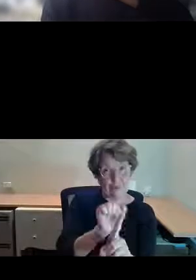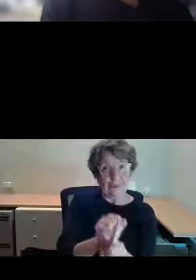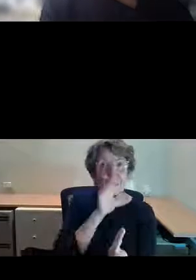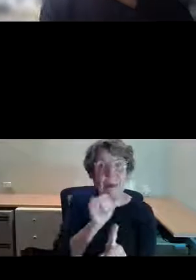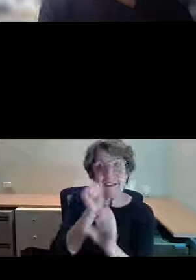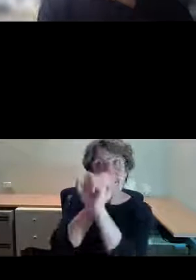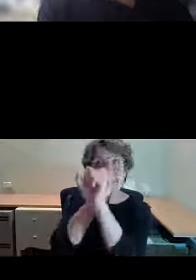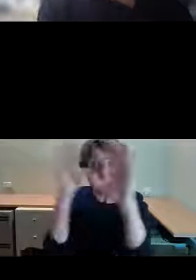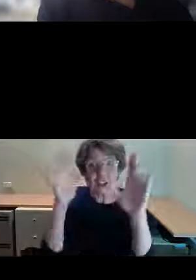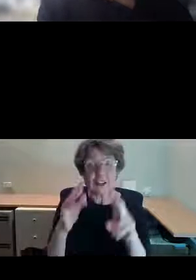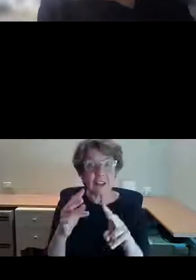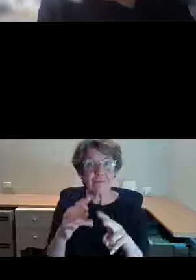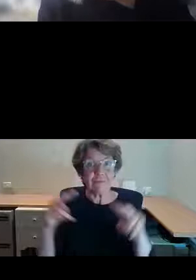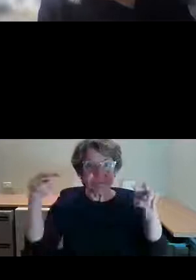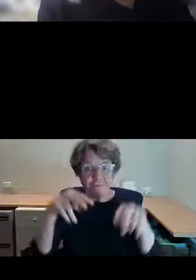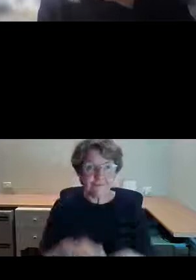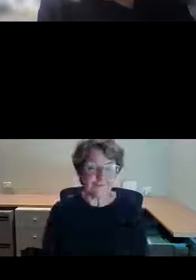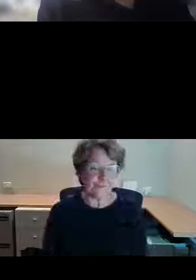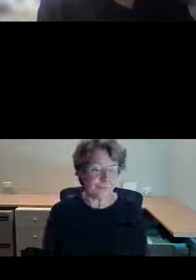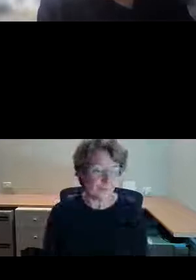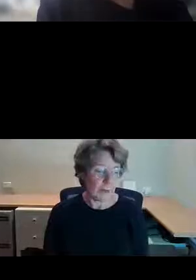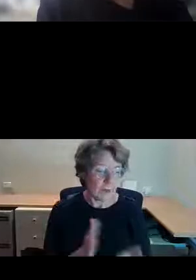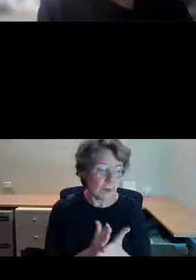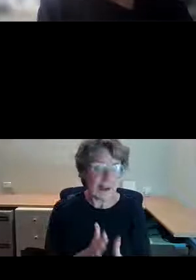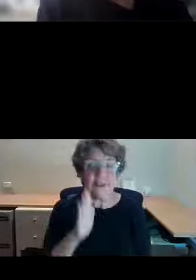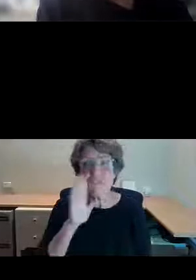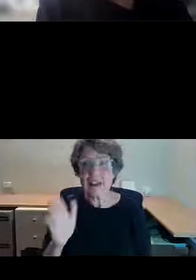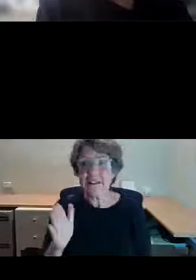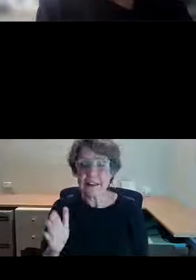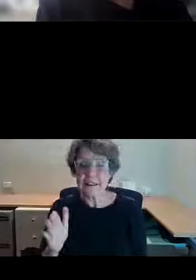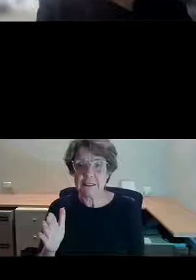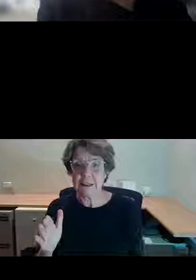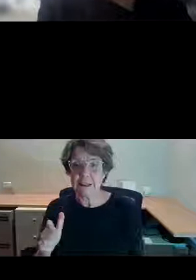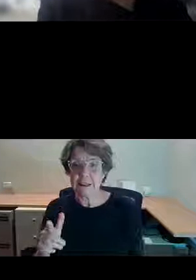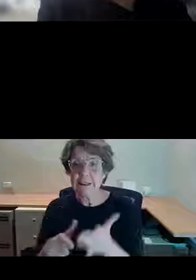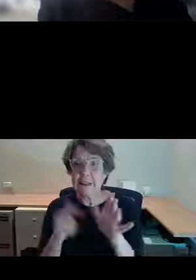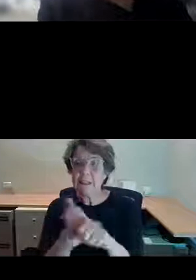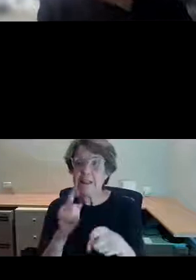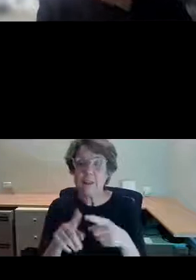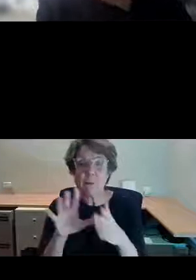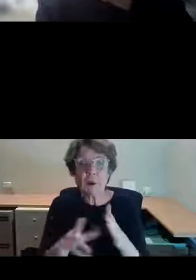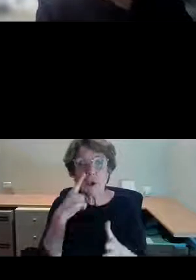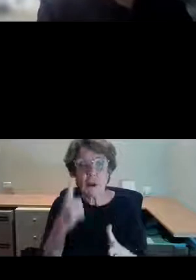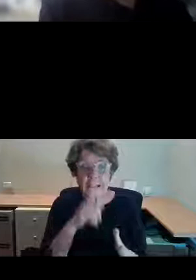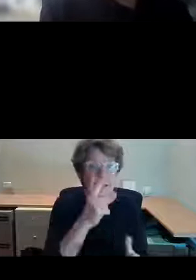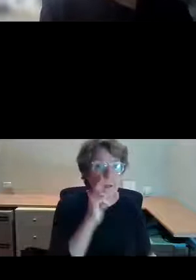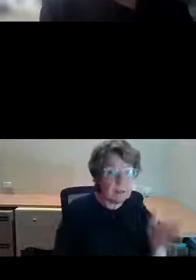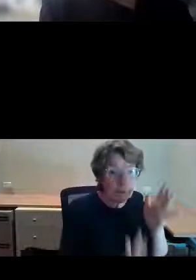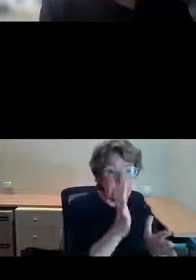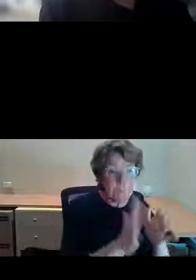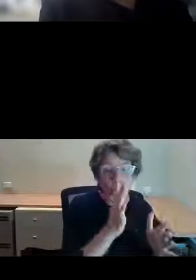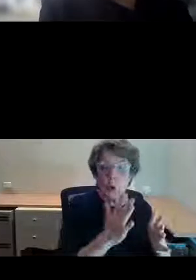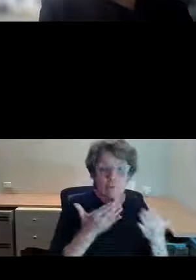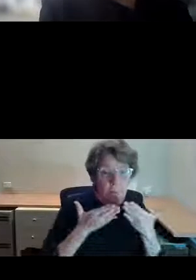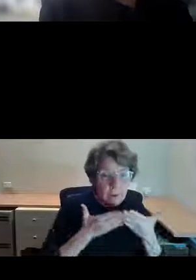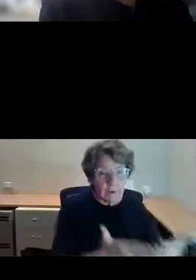So it's a fantastic image to delve into because you can see the smoke from the steamers travelling